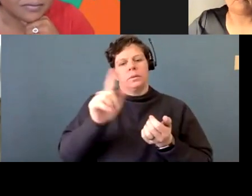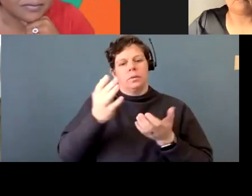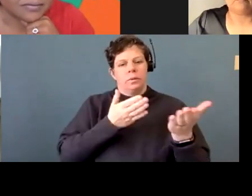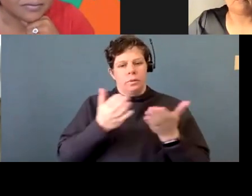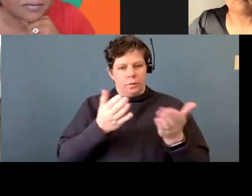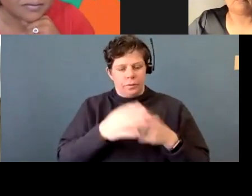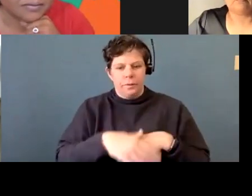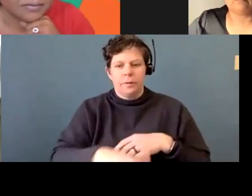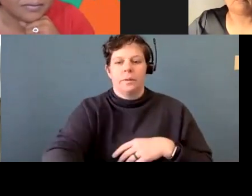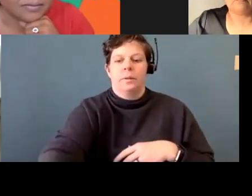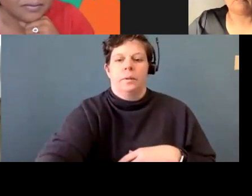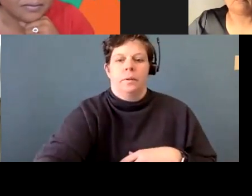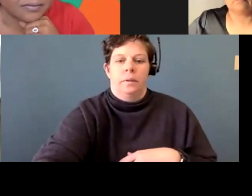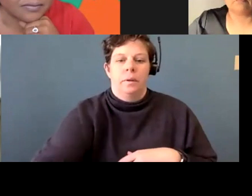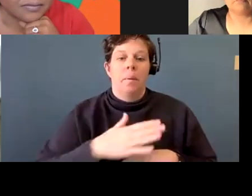in, um,